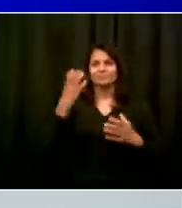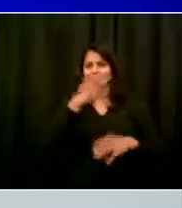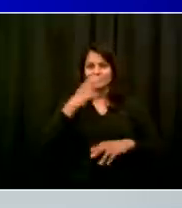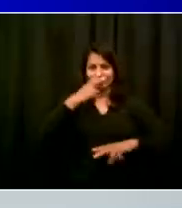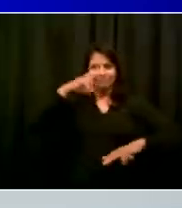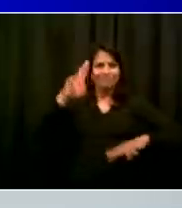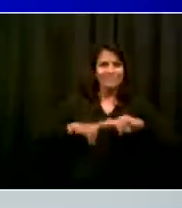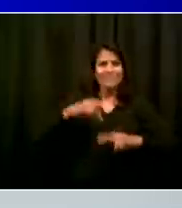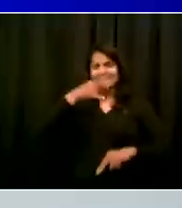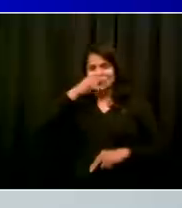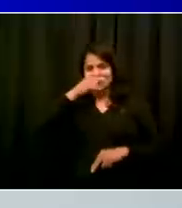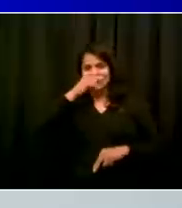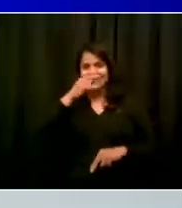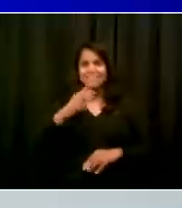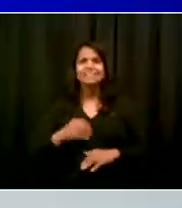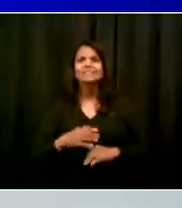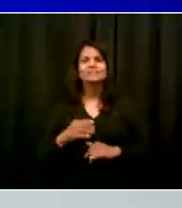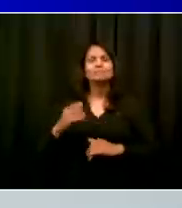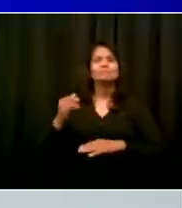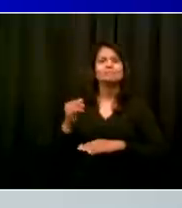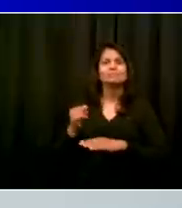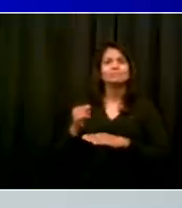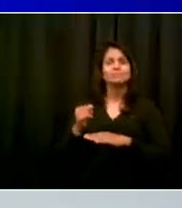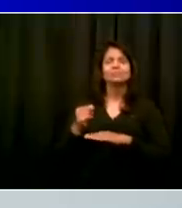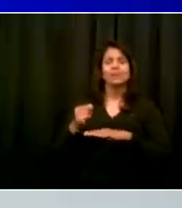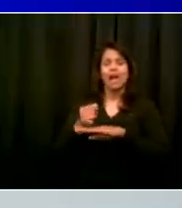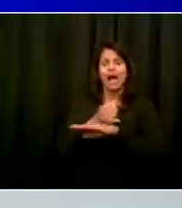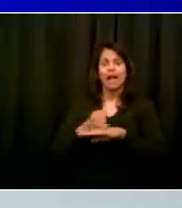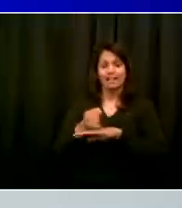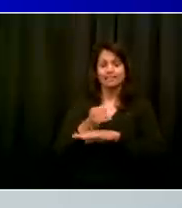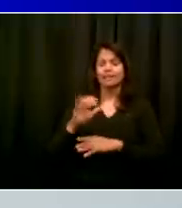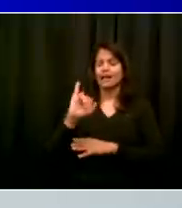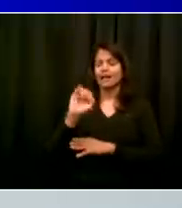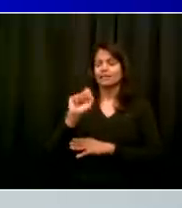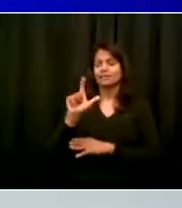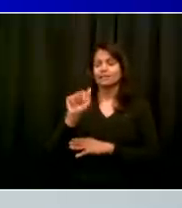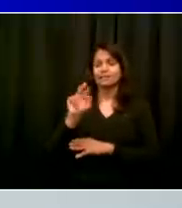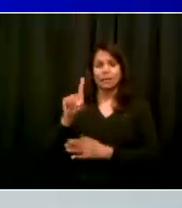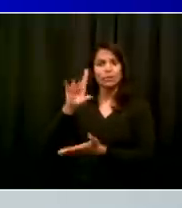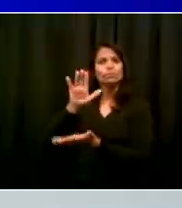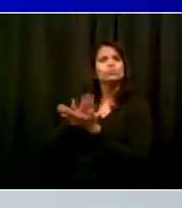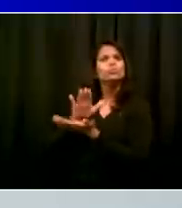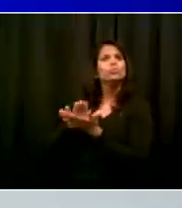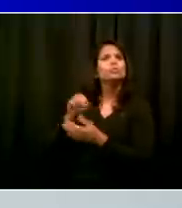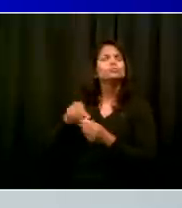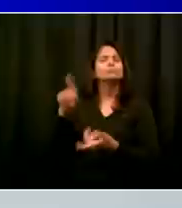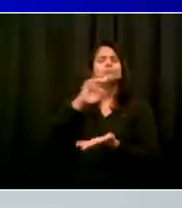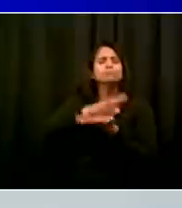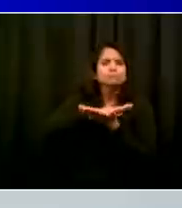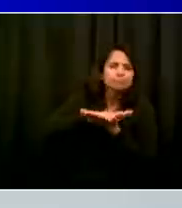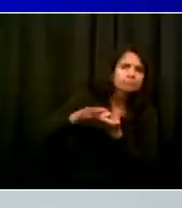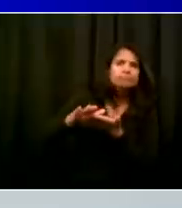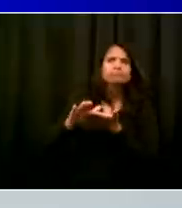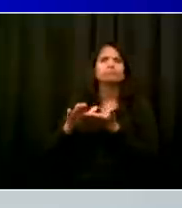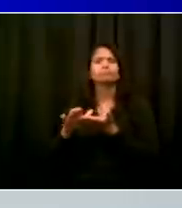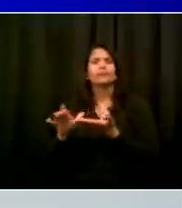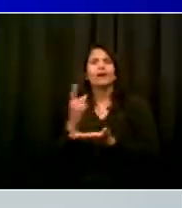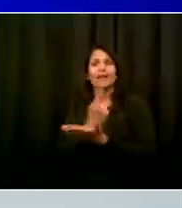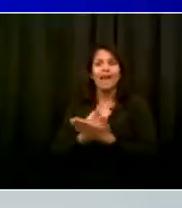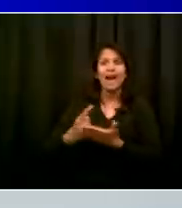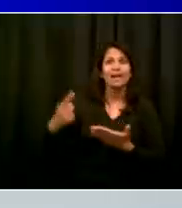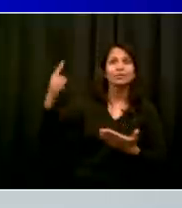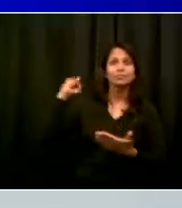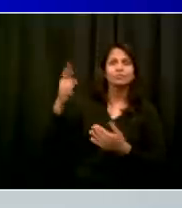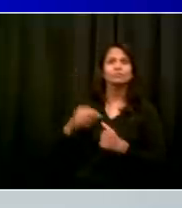Street, we saw it. We saw it the week before out in Elmhurst at the Mosaic Pre-K Center. Four-year-olds,